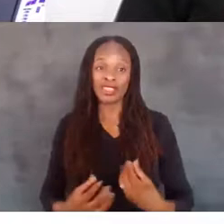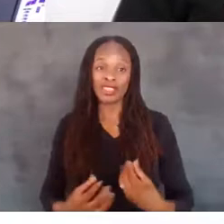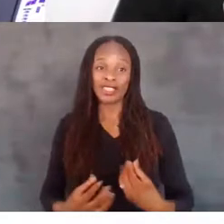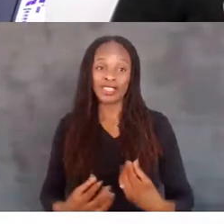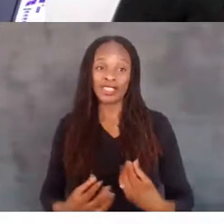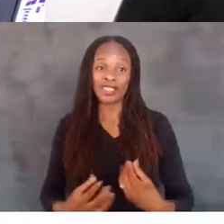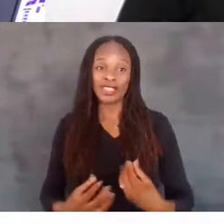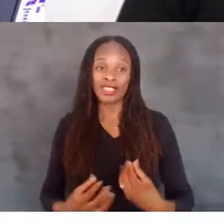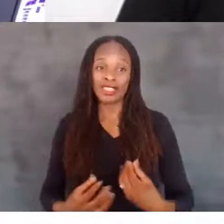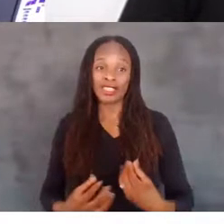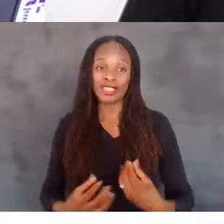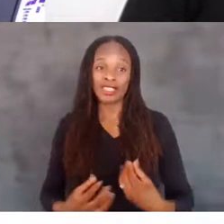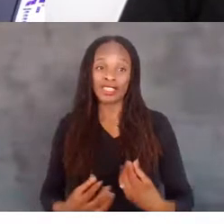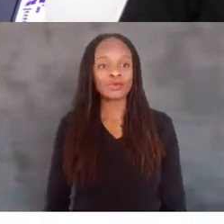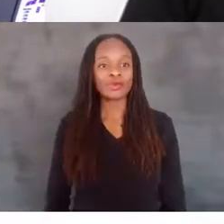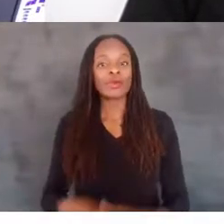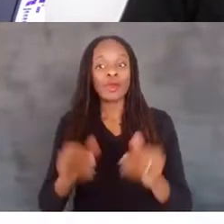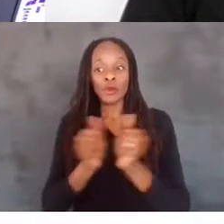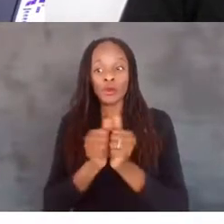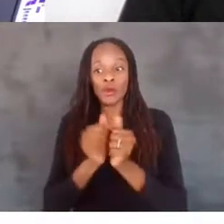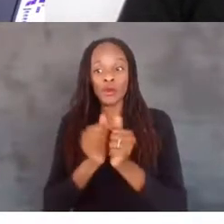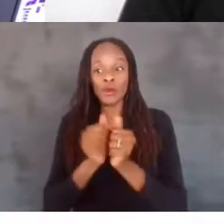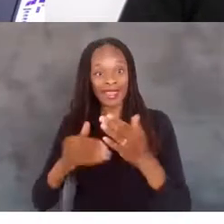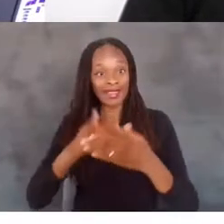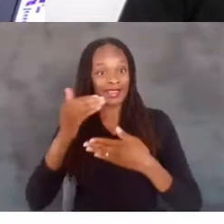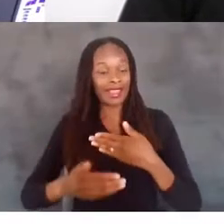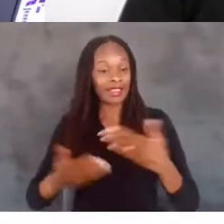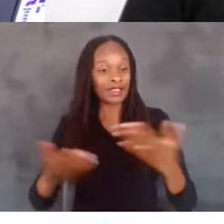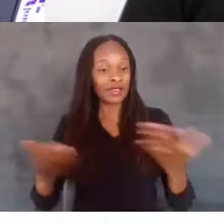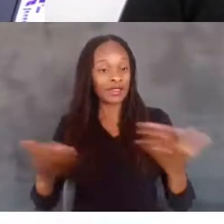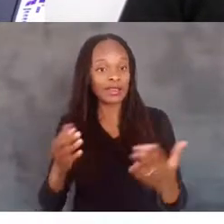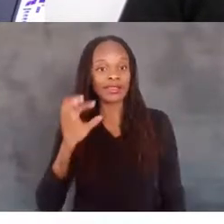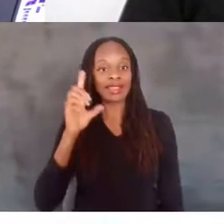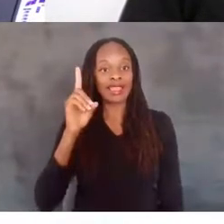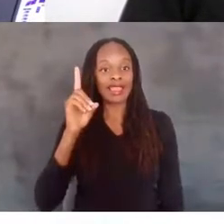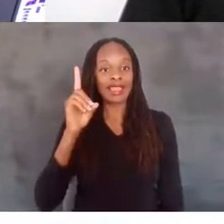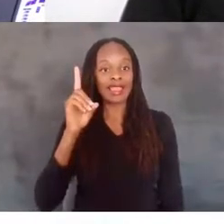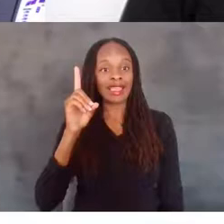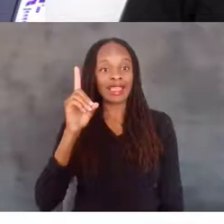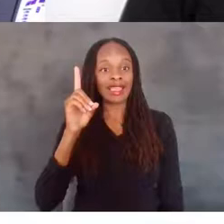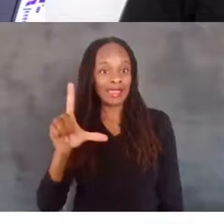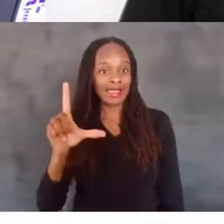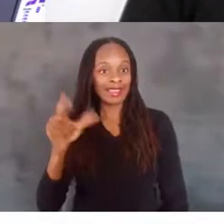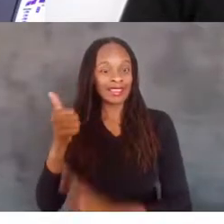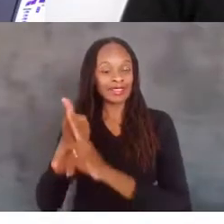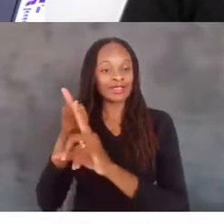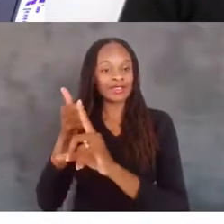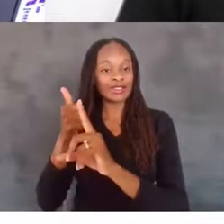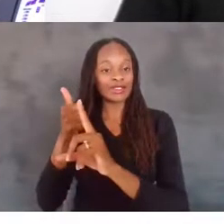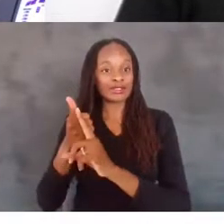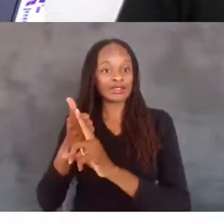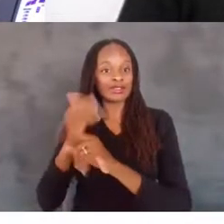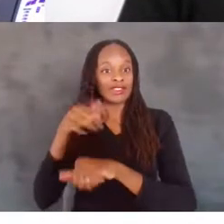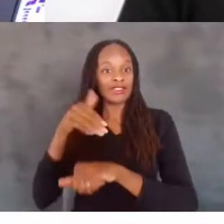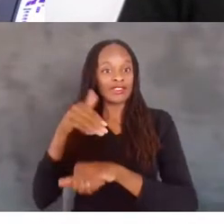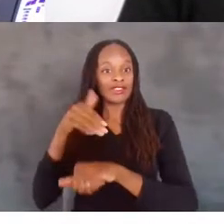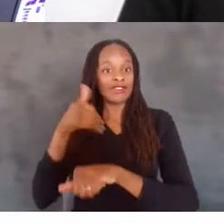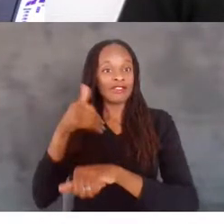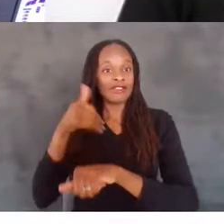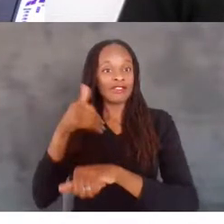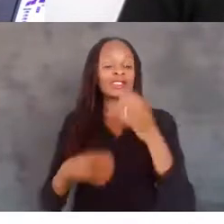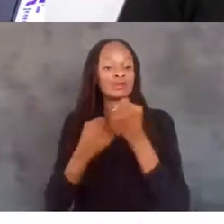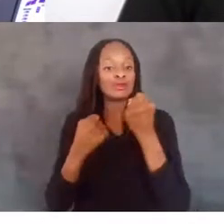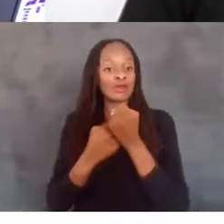With that, what I would like to do next is Dell is a founding sponsor of the Easter Seals Disability